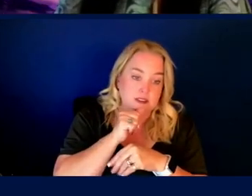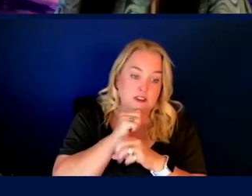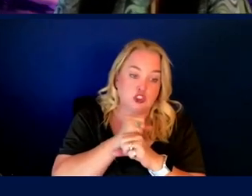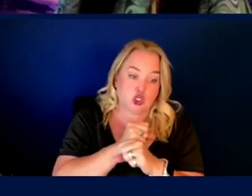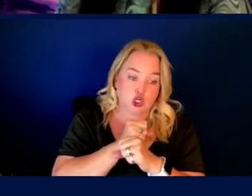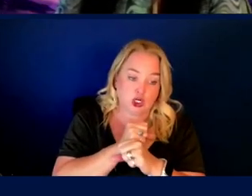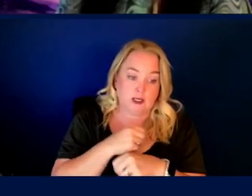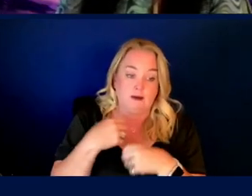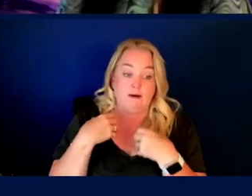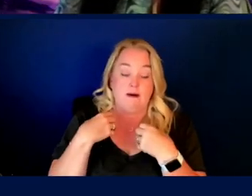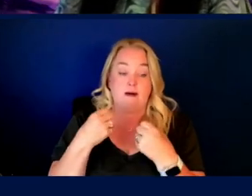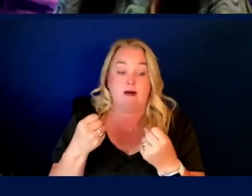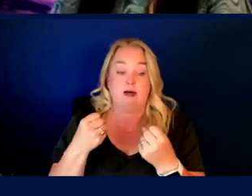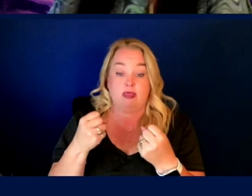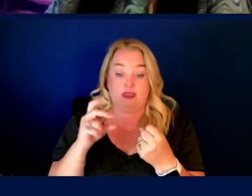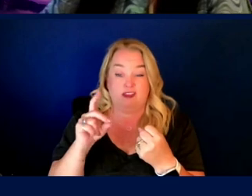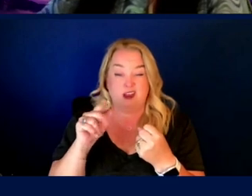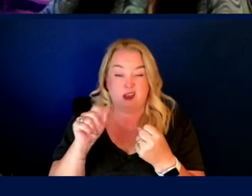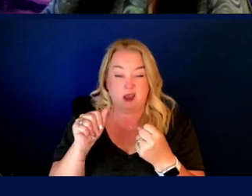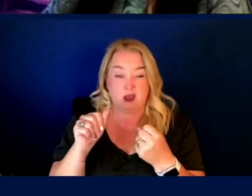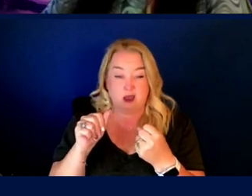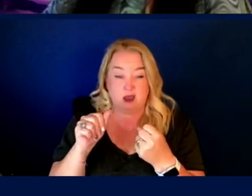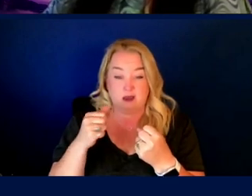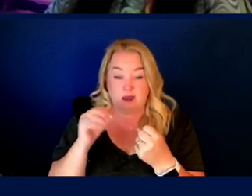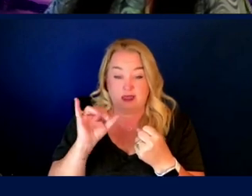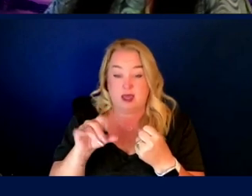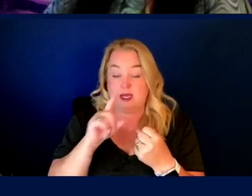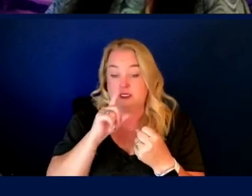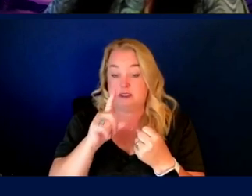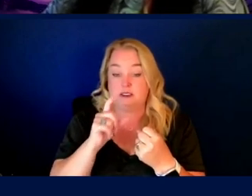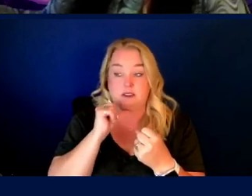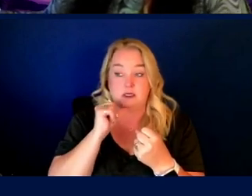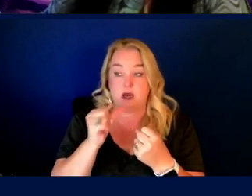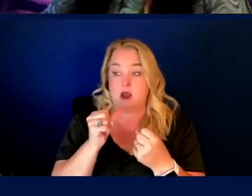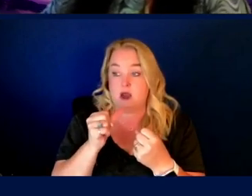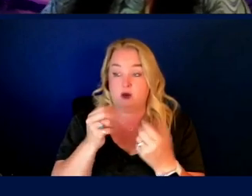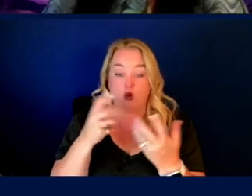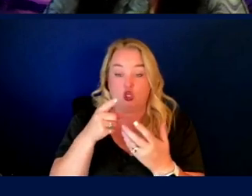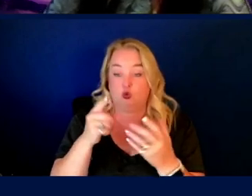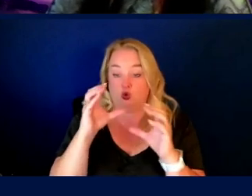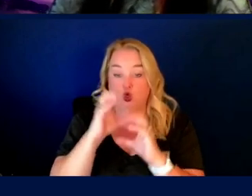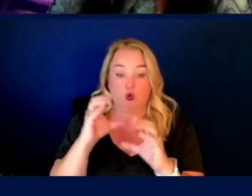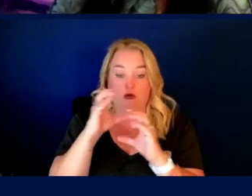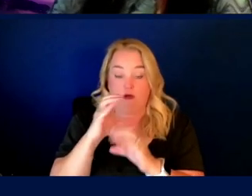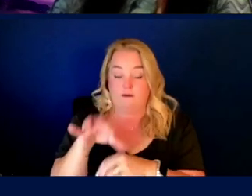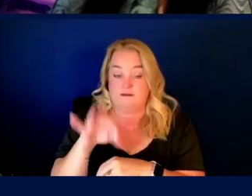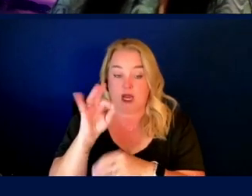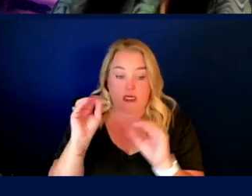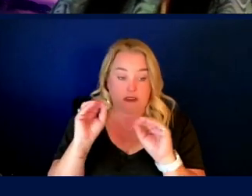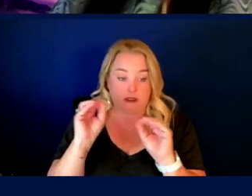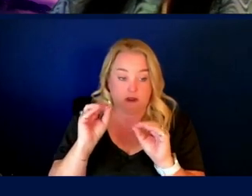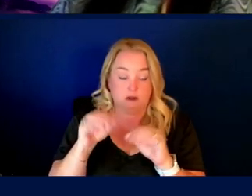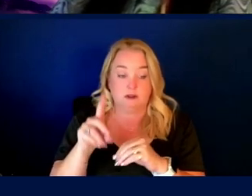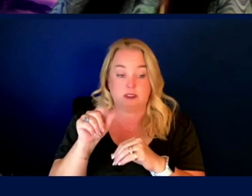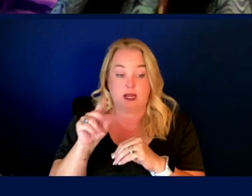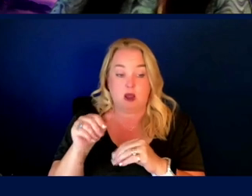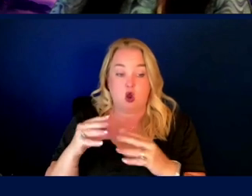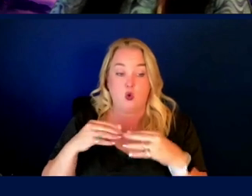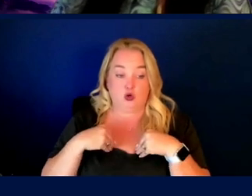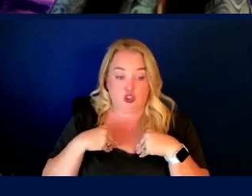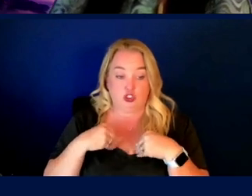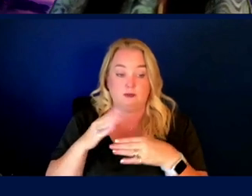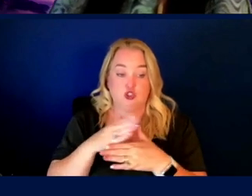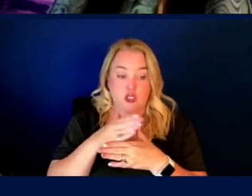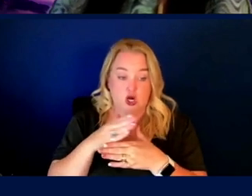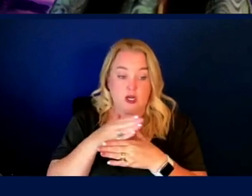This is health data we're talking about. So it's not exactly something you might just go and Google and find, right? Uh, data ownership, sharing and